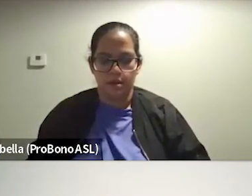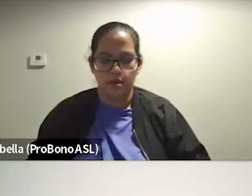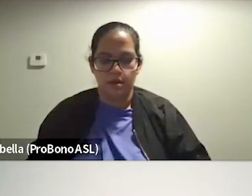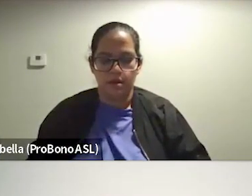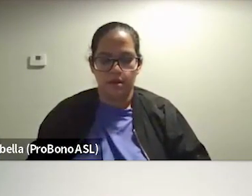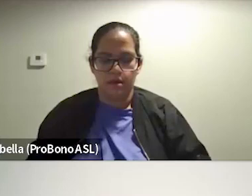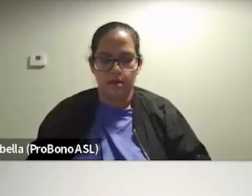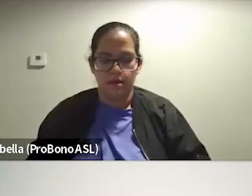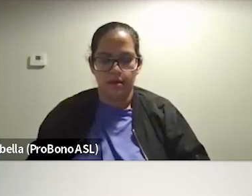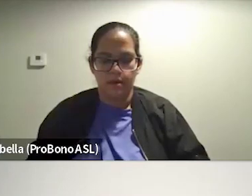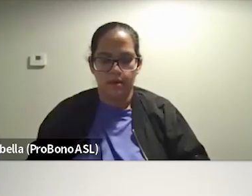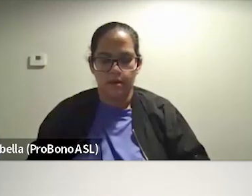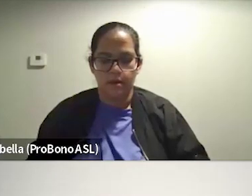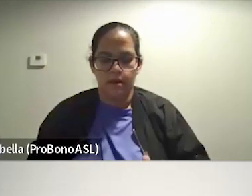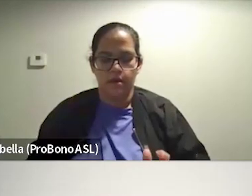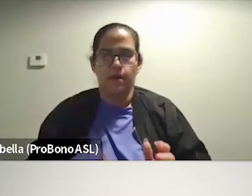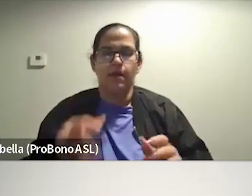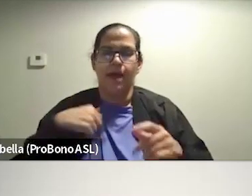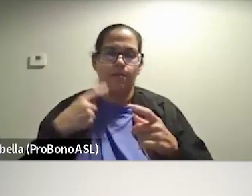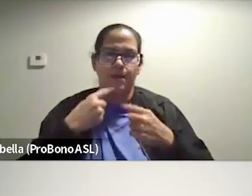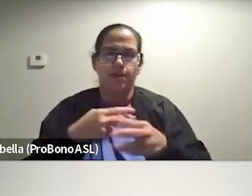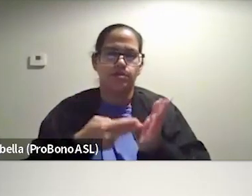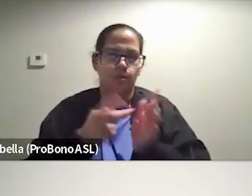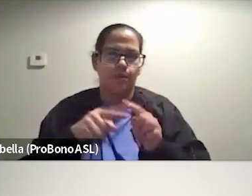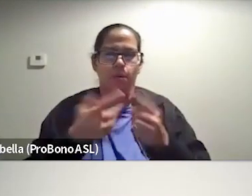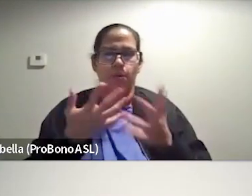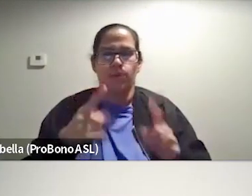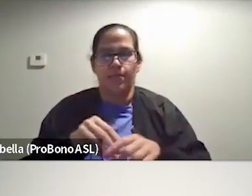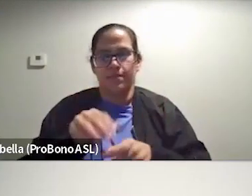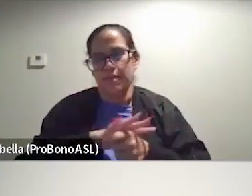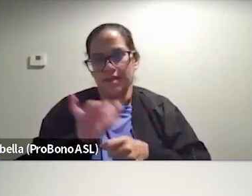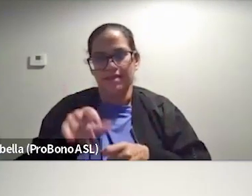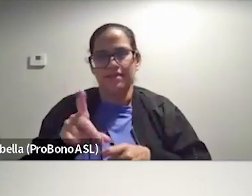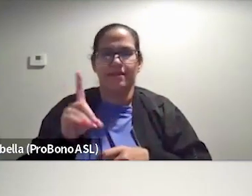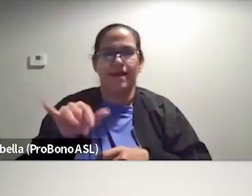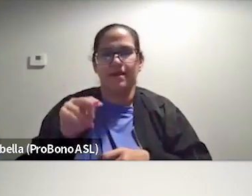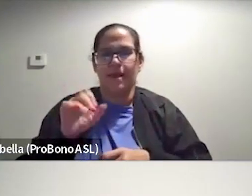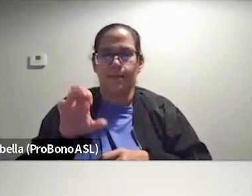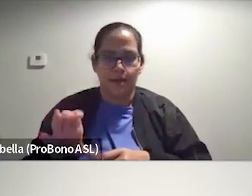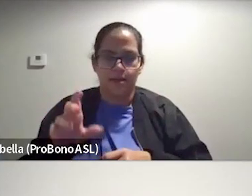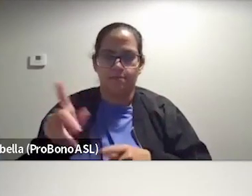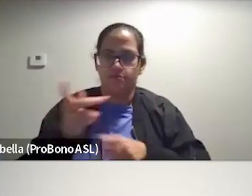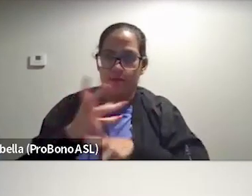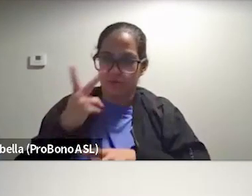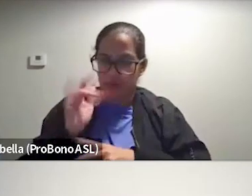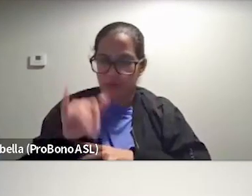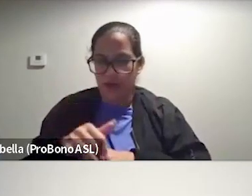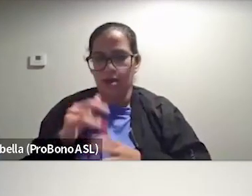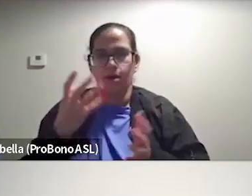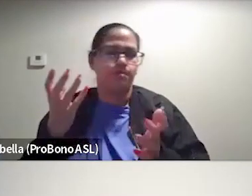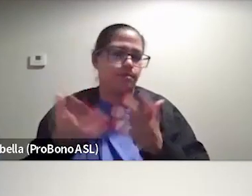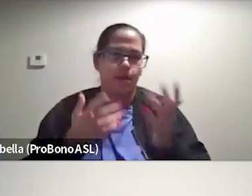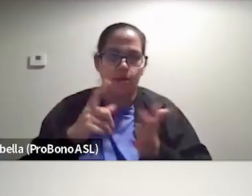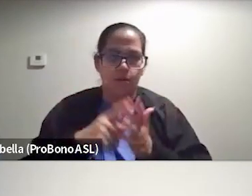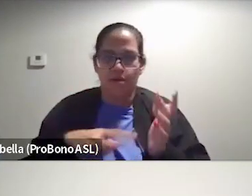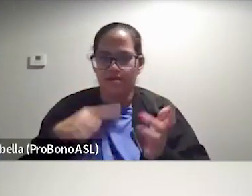in a space. Like this is the dynamic that is happening here. Supervisor, do you see that? And then, you know, what are, what are